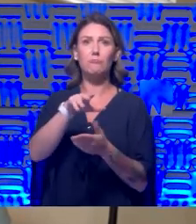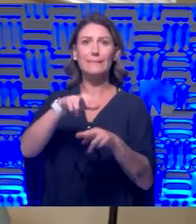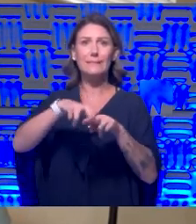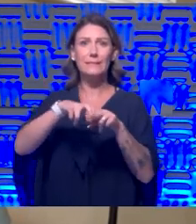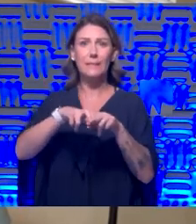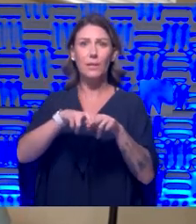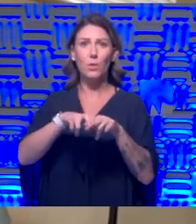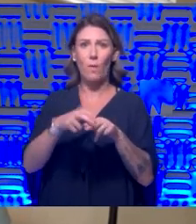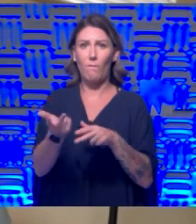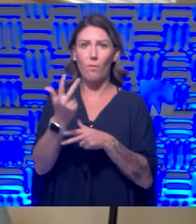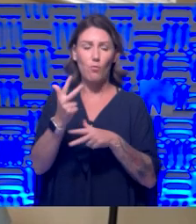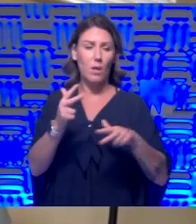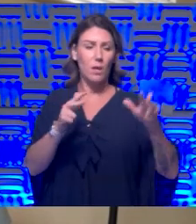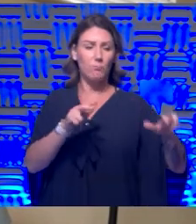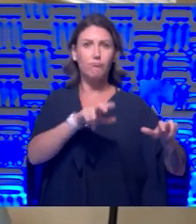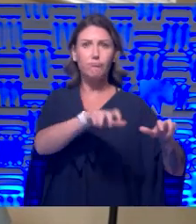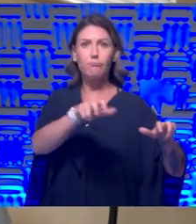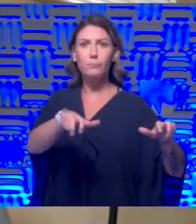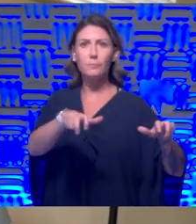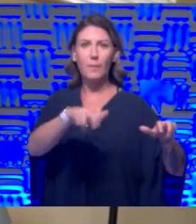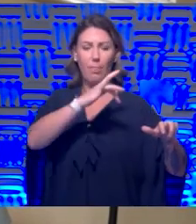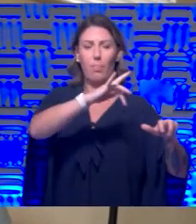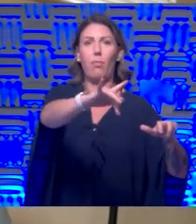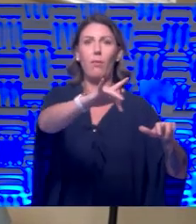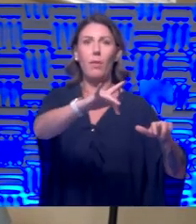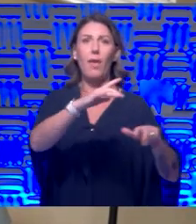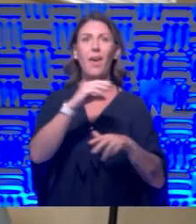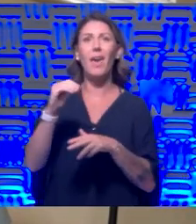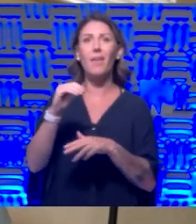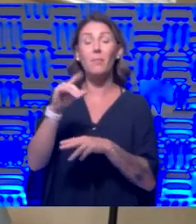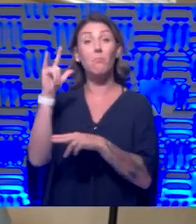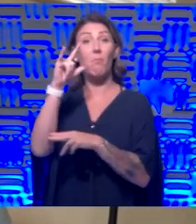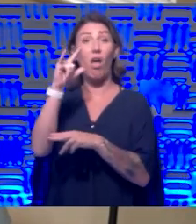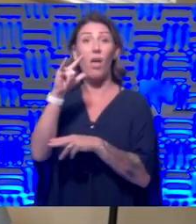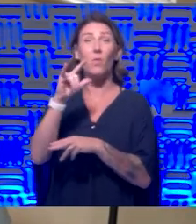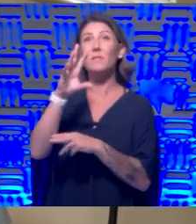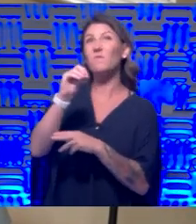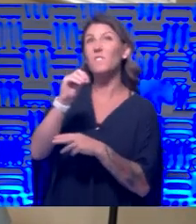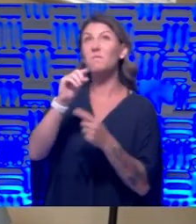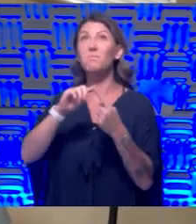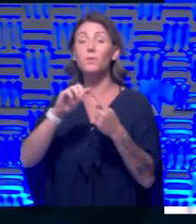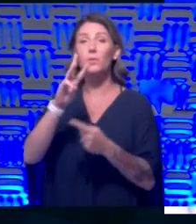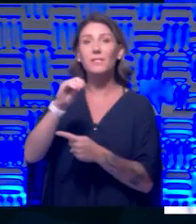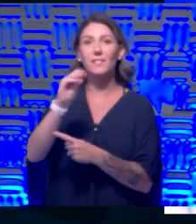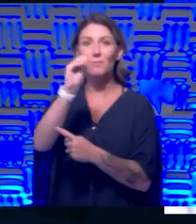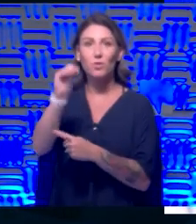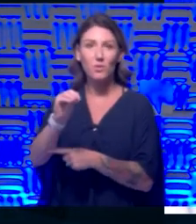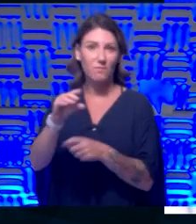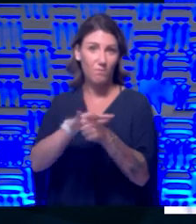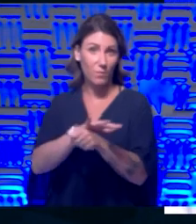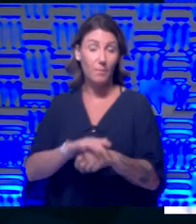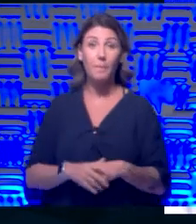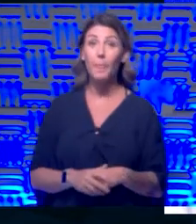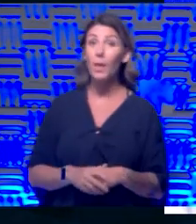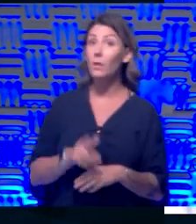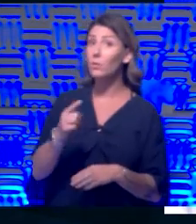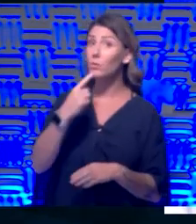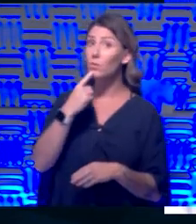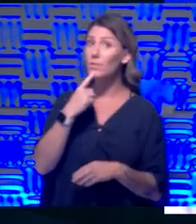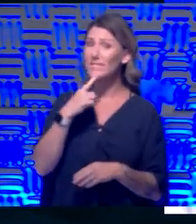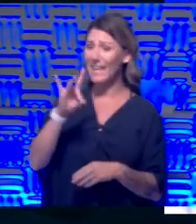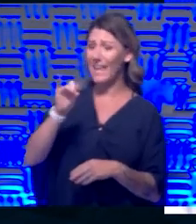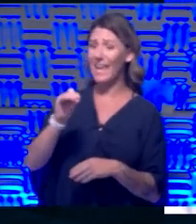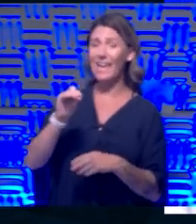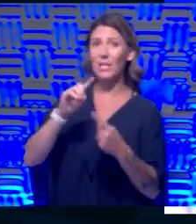well. And the plane was probably 50 to 60 percent full, so that was definitely helpful. You said 80 to 90 percent of